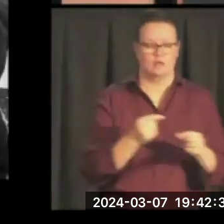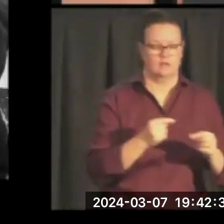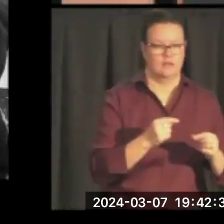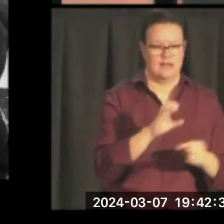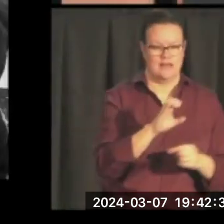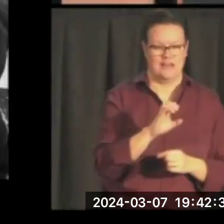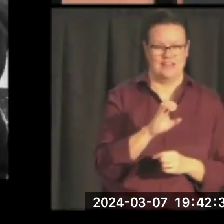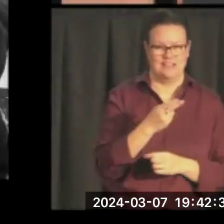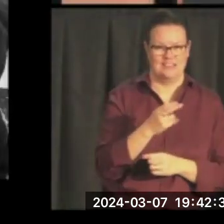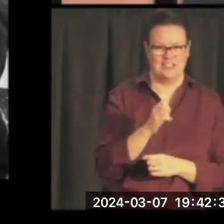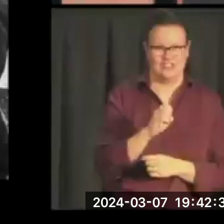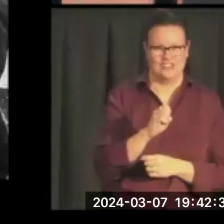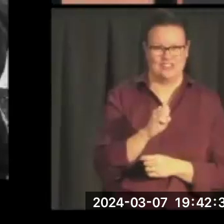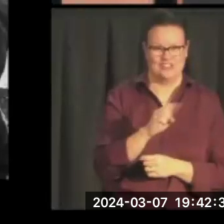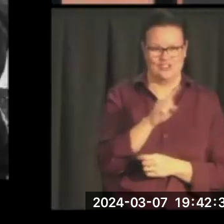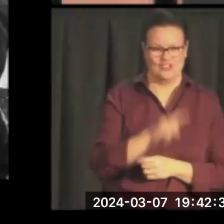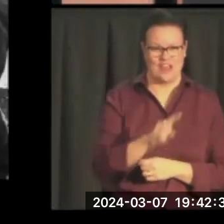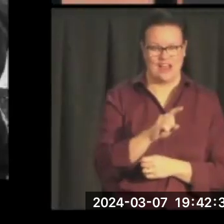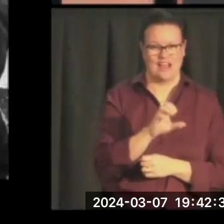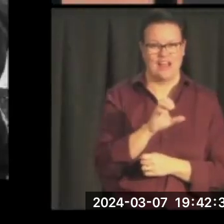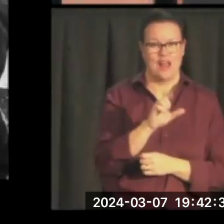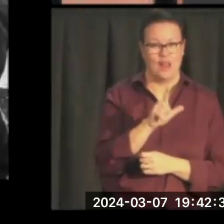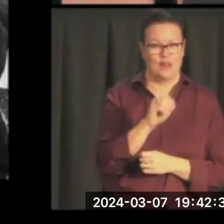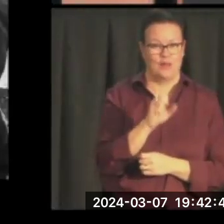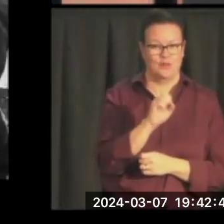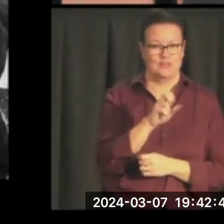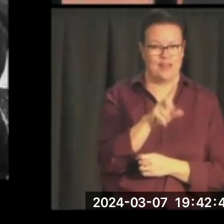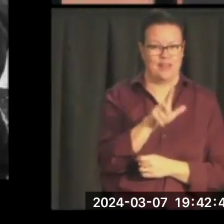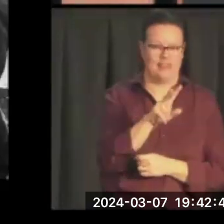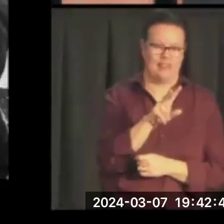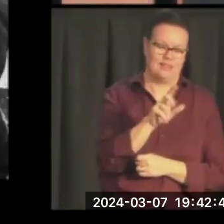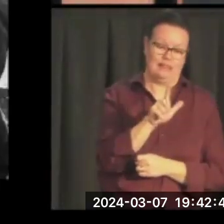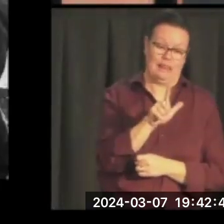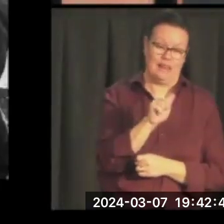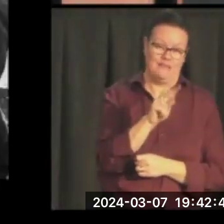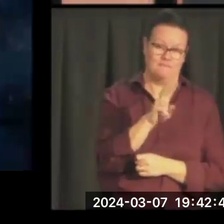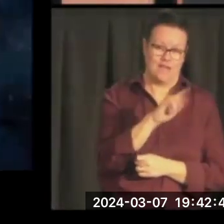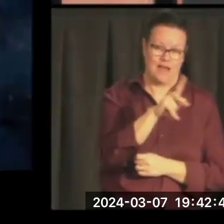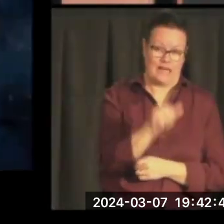The Yom Kippur War, one of many in the Middle East, right?